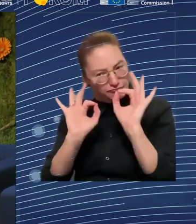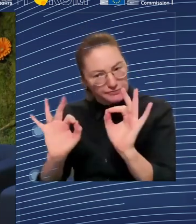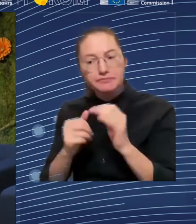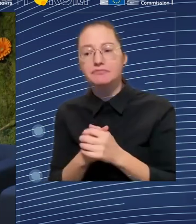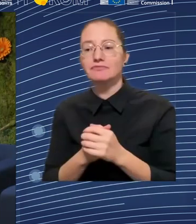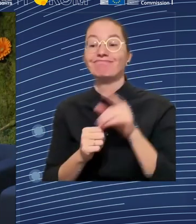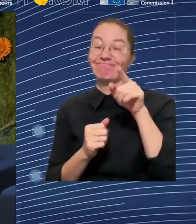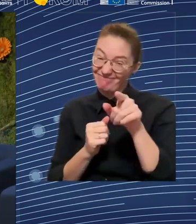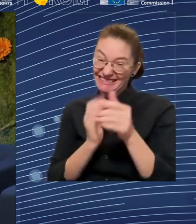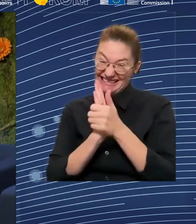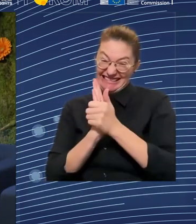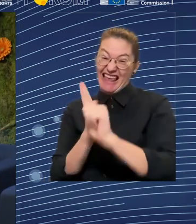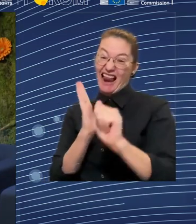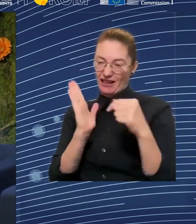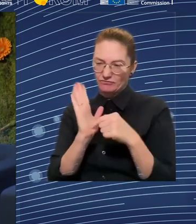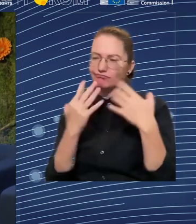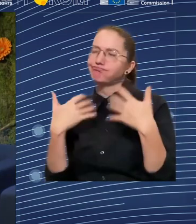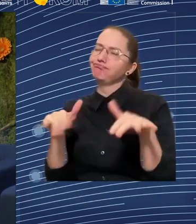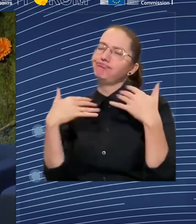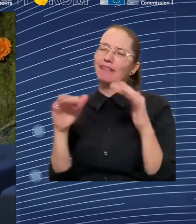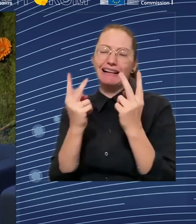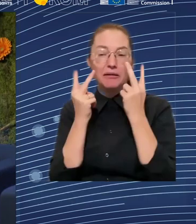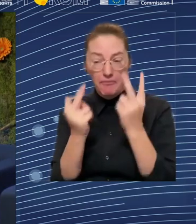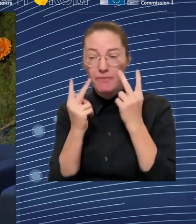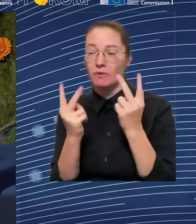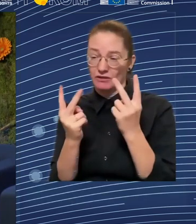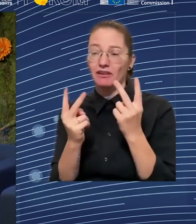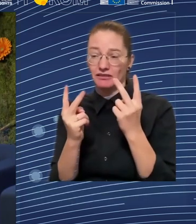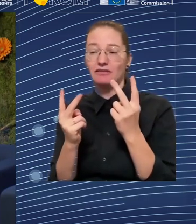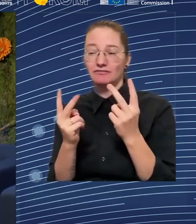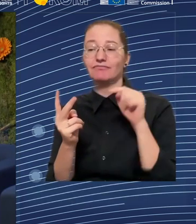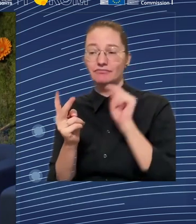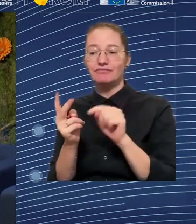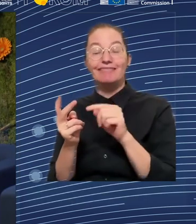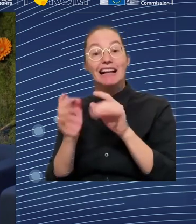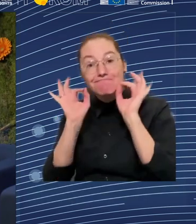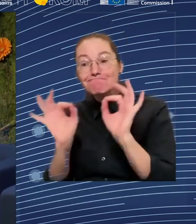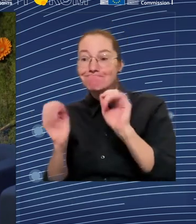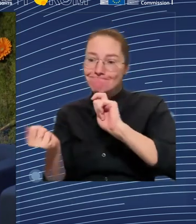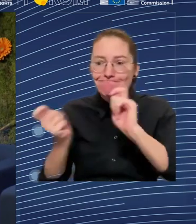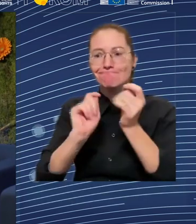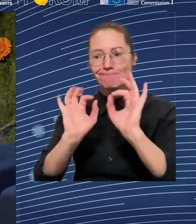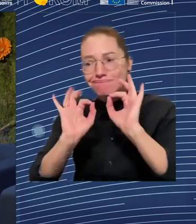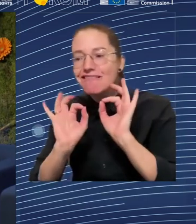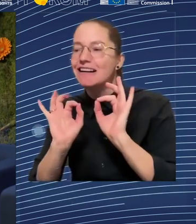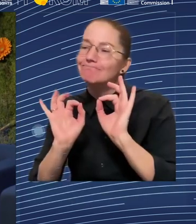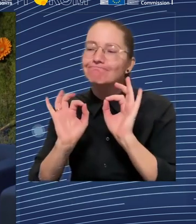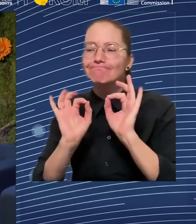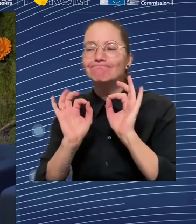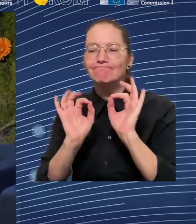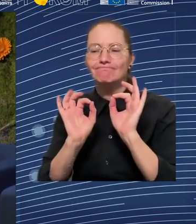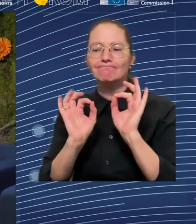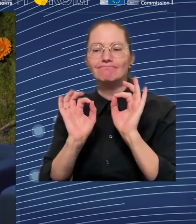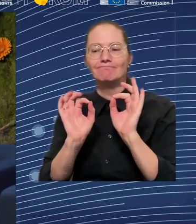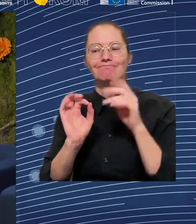then in order to do that, we may build these infrastructures. But we have to fill it with very good data. With all